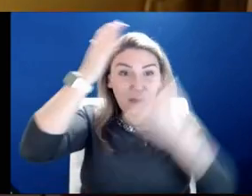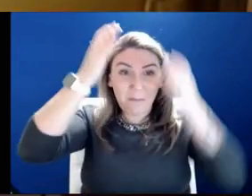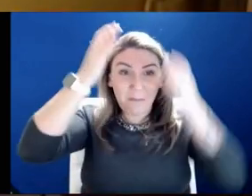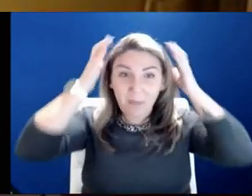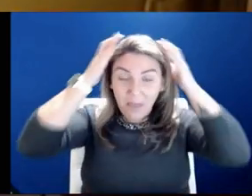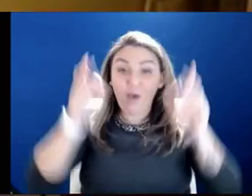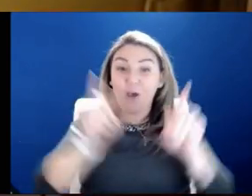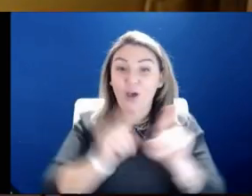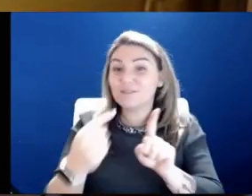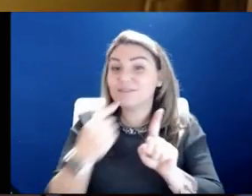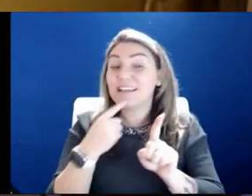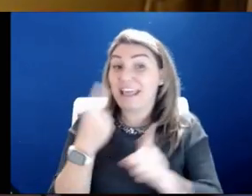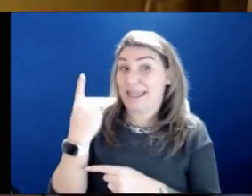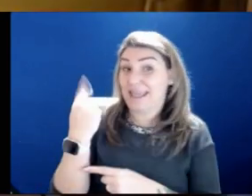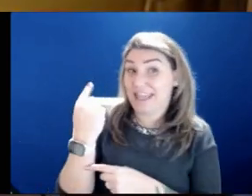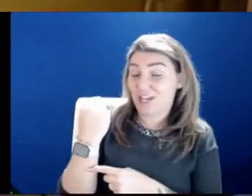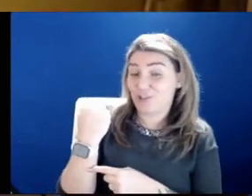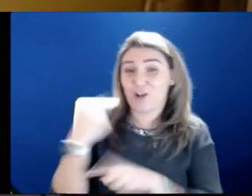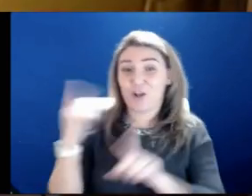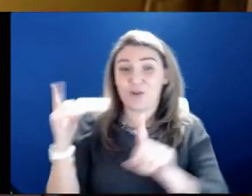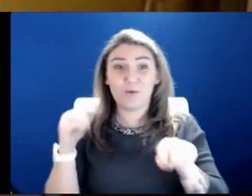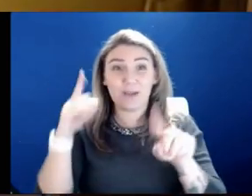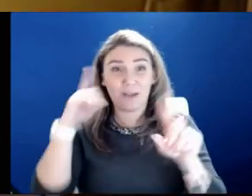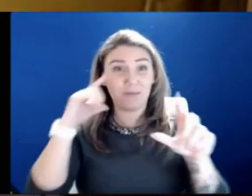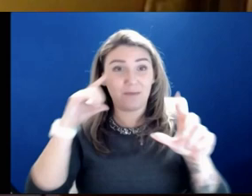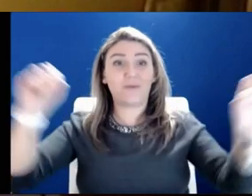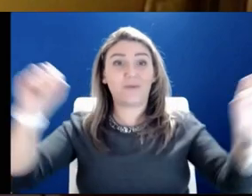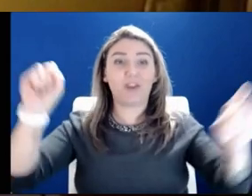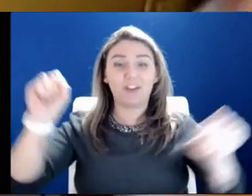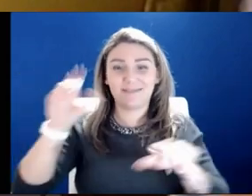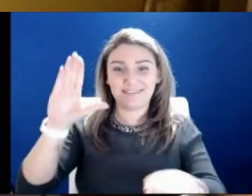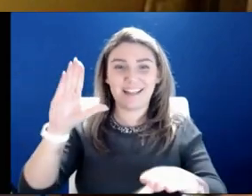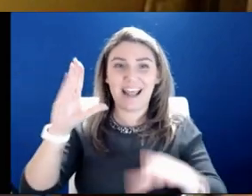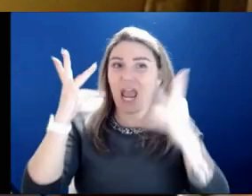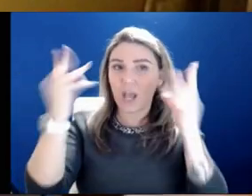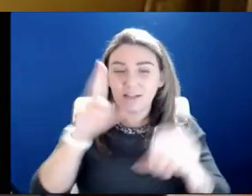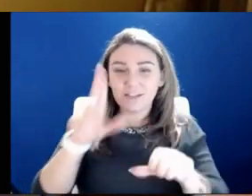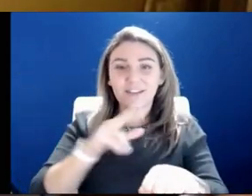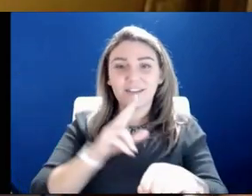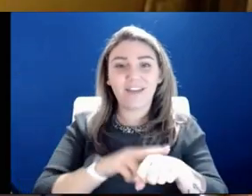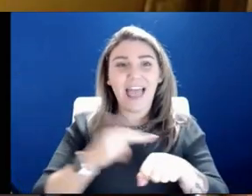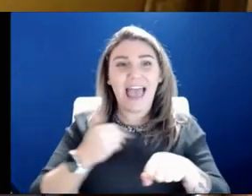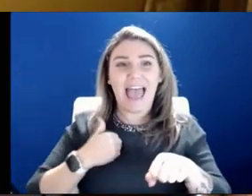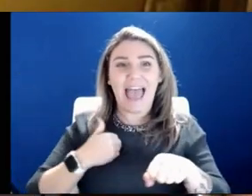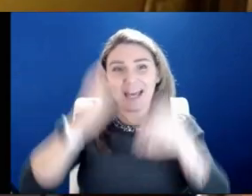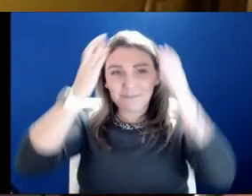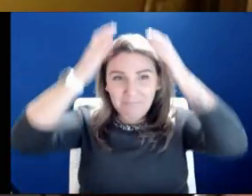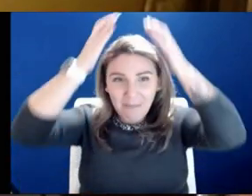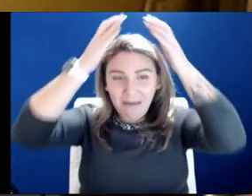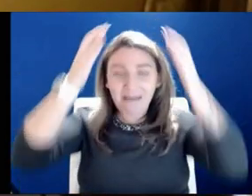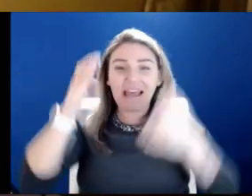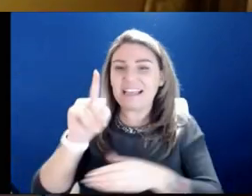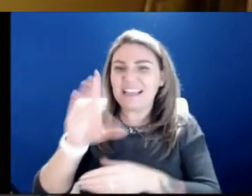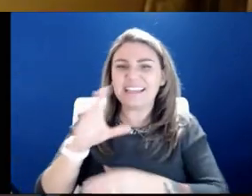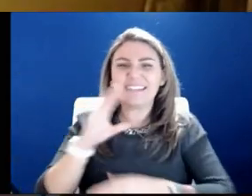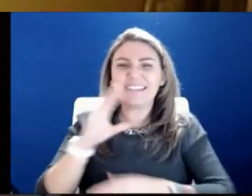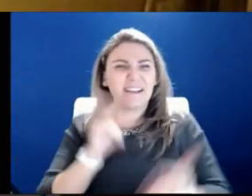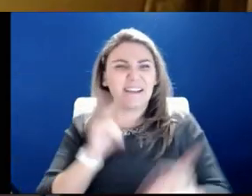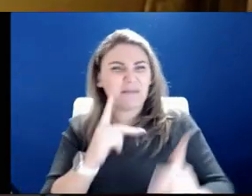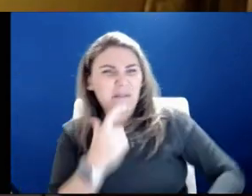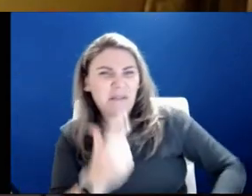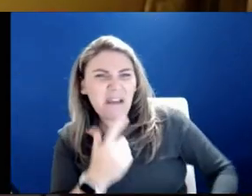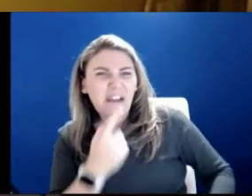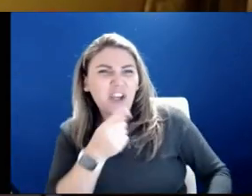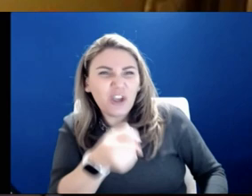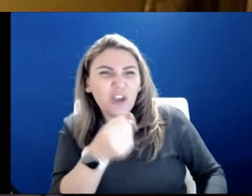this. Last year, I went to the president's inauguration outside, of course, was wearing my cap the whole time. And some people saw me on video like, you were the